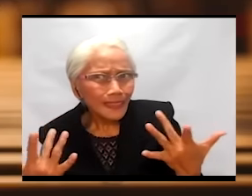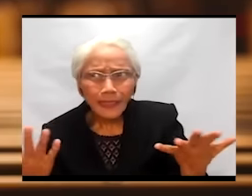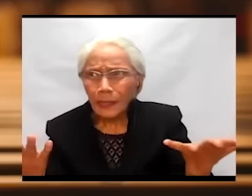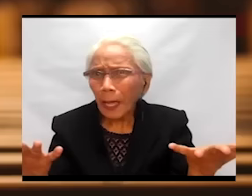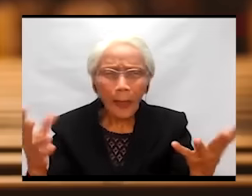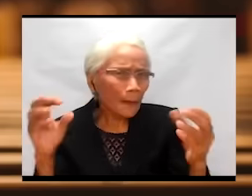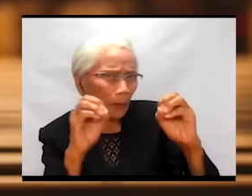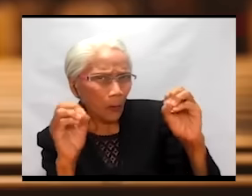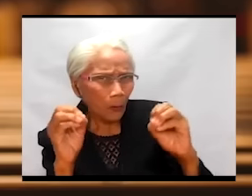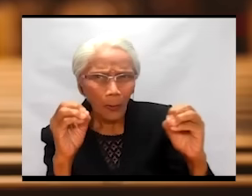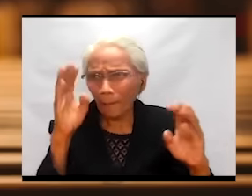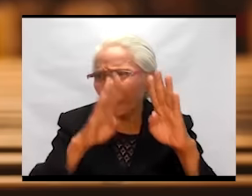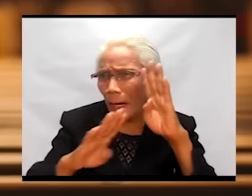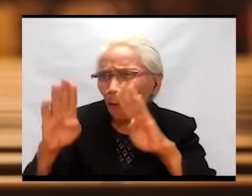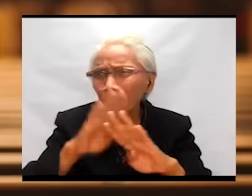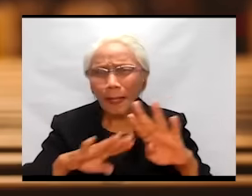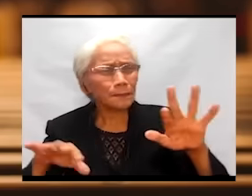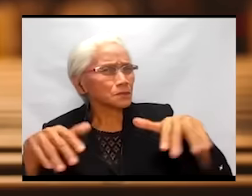threats?